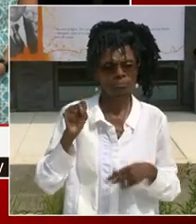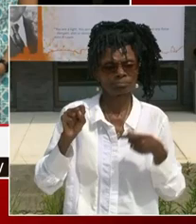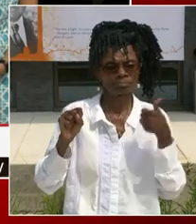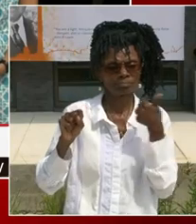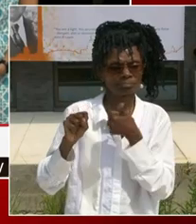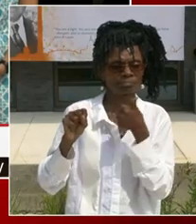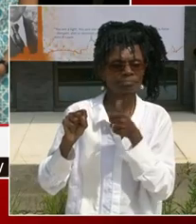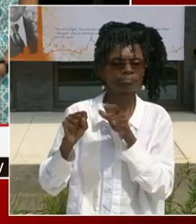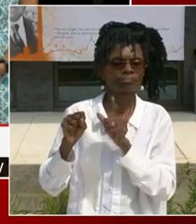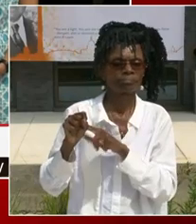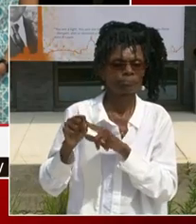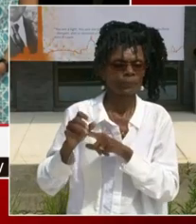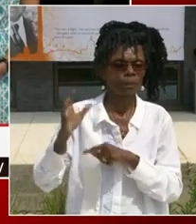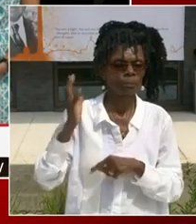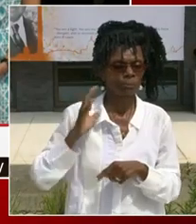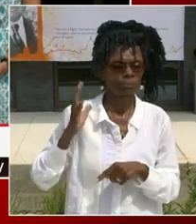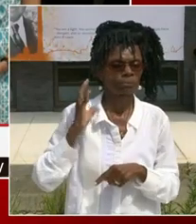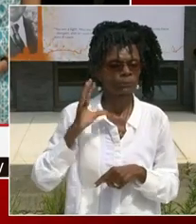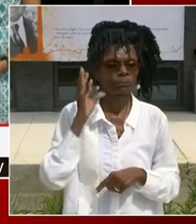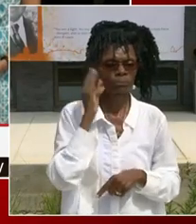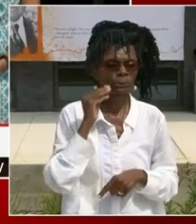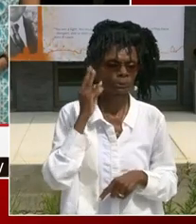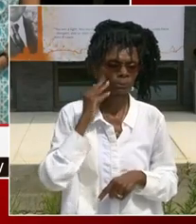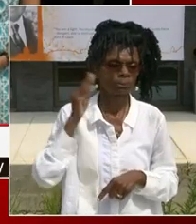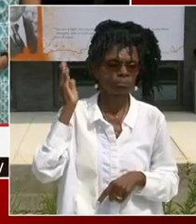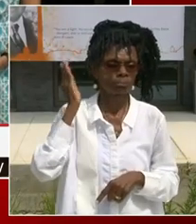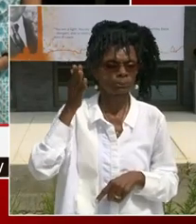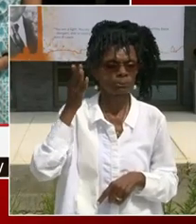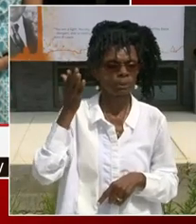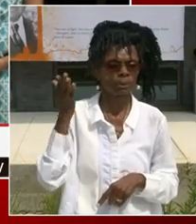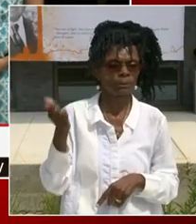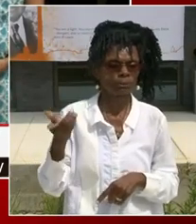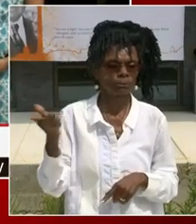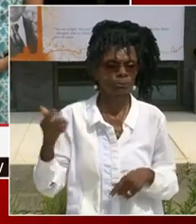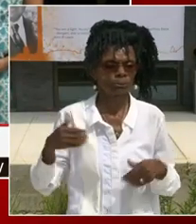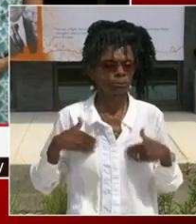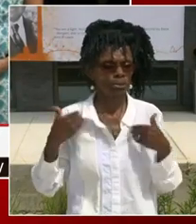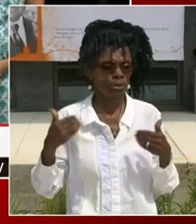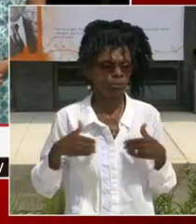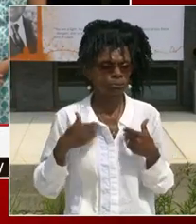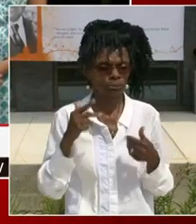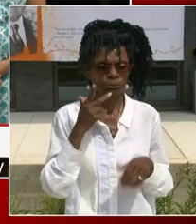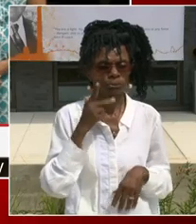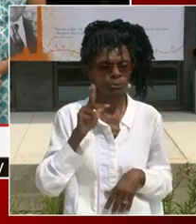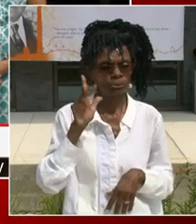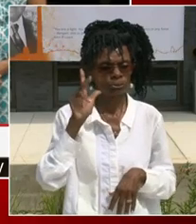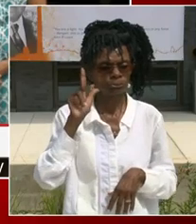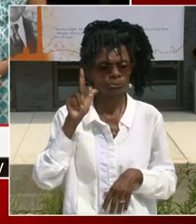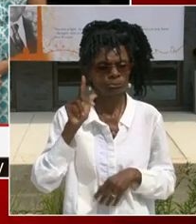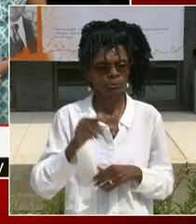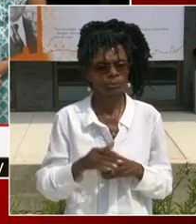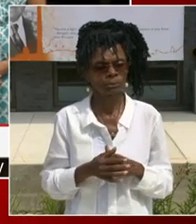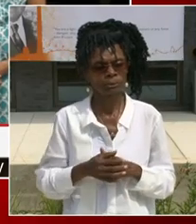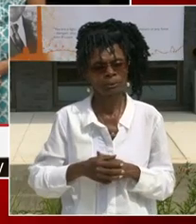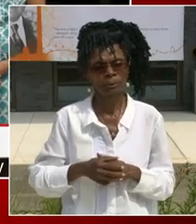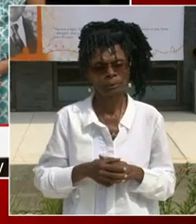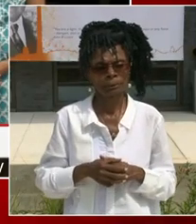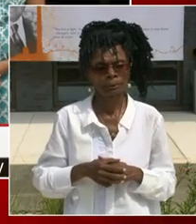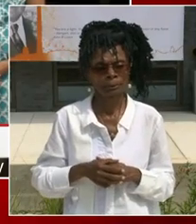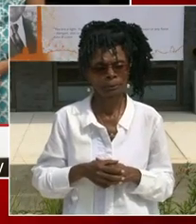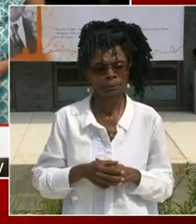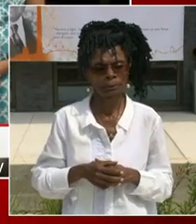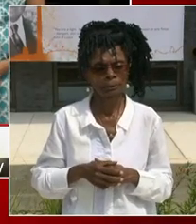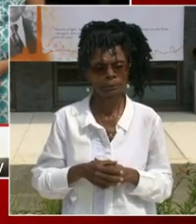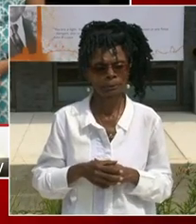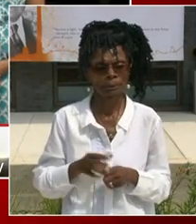23 years old. And last summer, I had the privilege of representing all of us